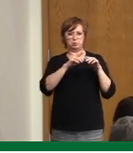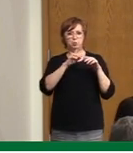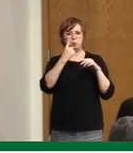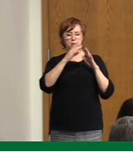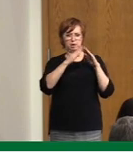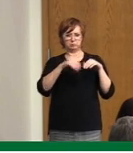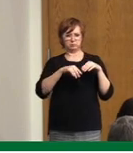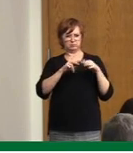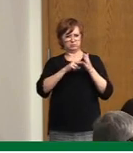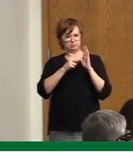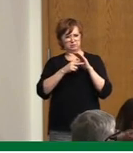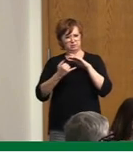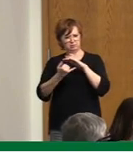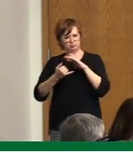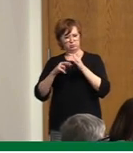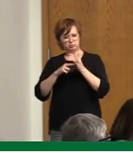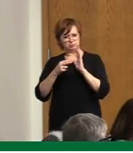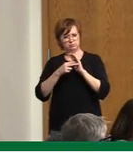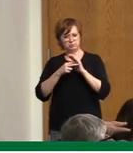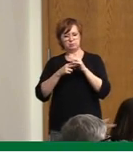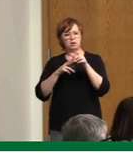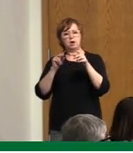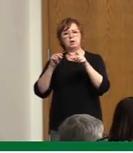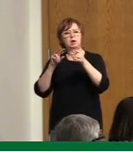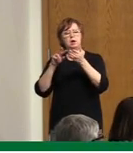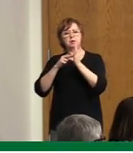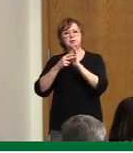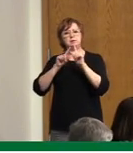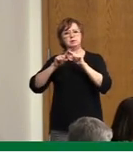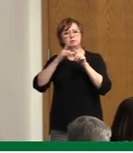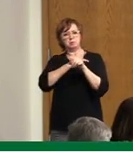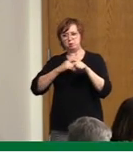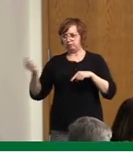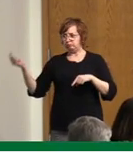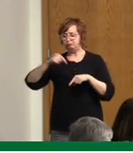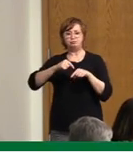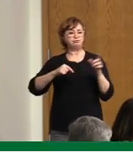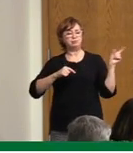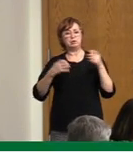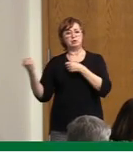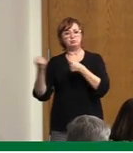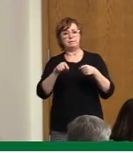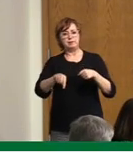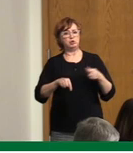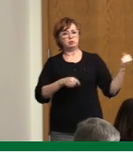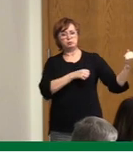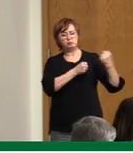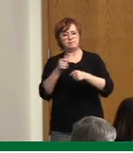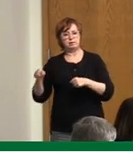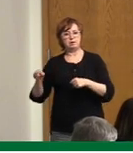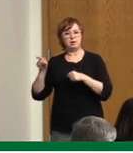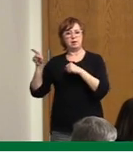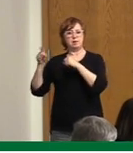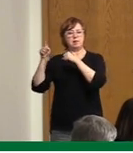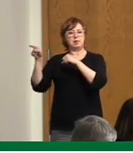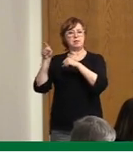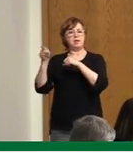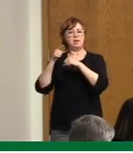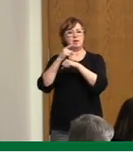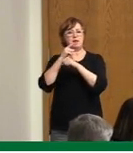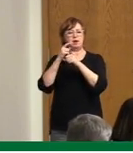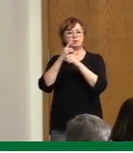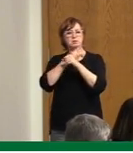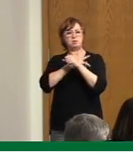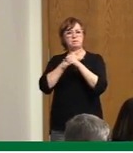isolation order you mean more of a lockdown, a circuit. If other provinces have orders that if you go